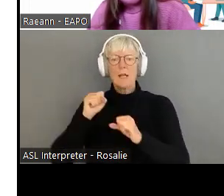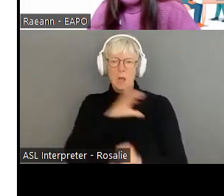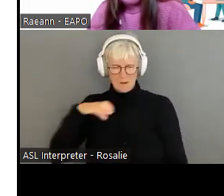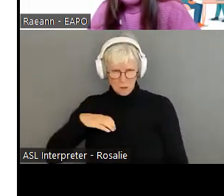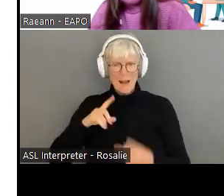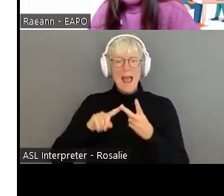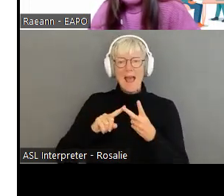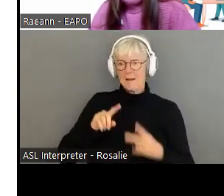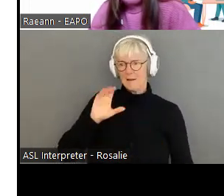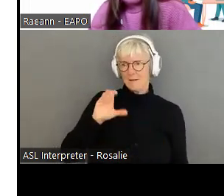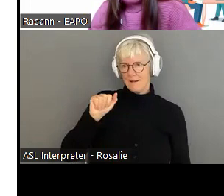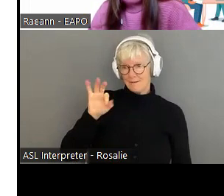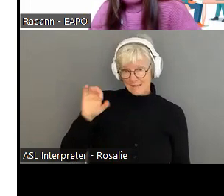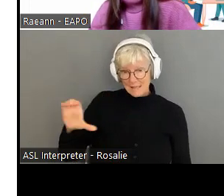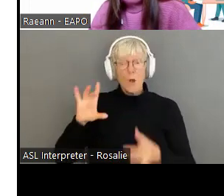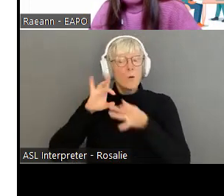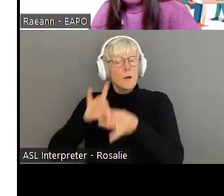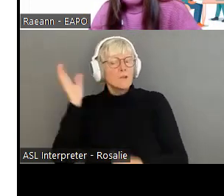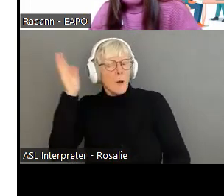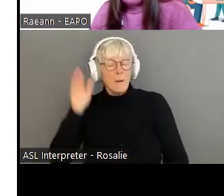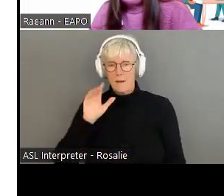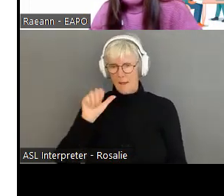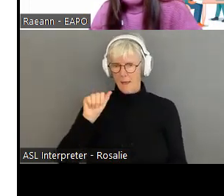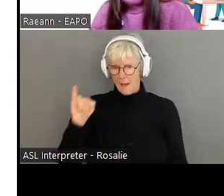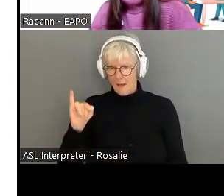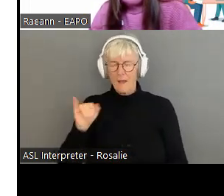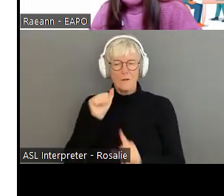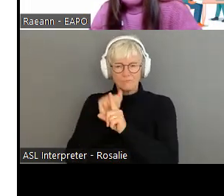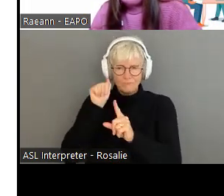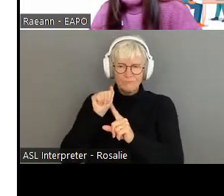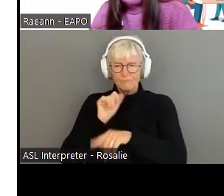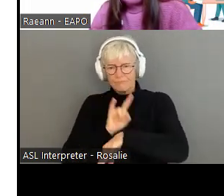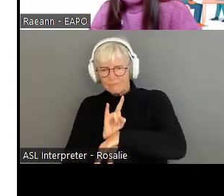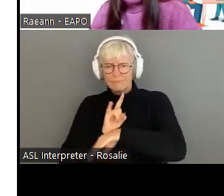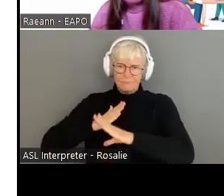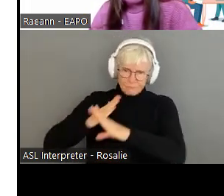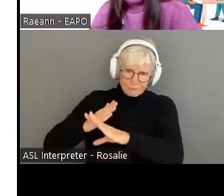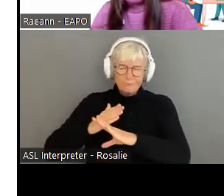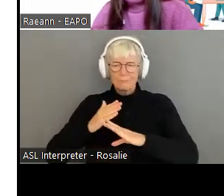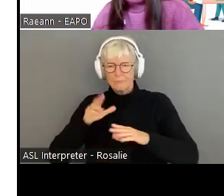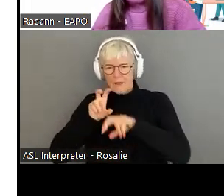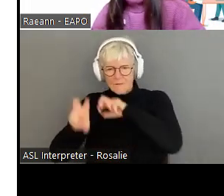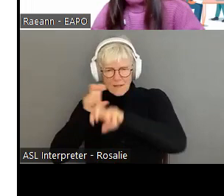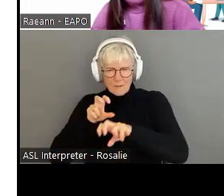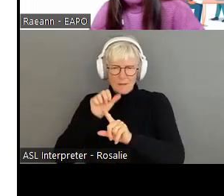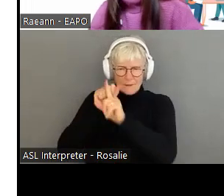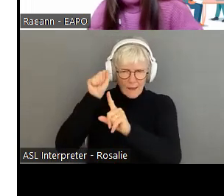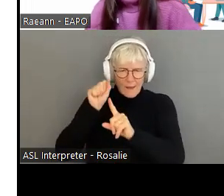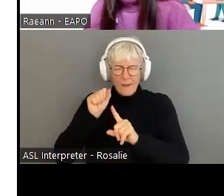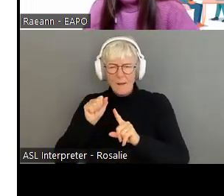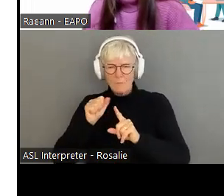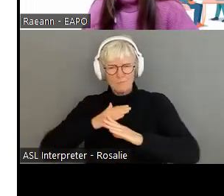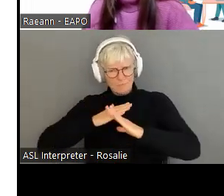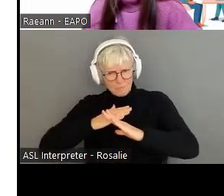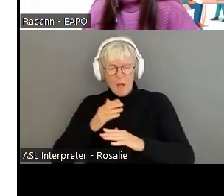anti-fraud center on AI scams and fraud prevention and investment scams, um, to provide